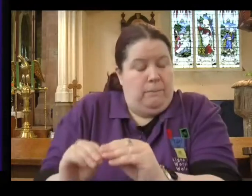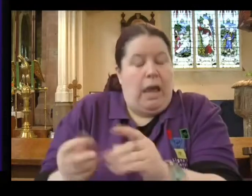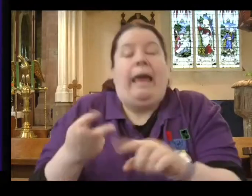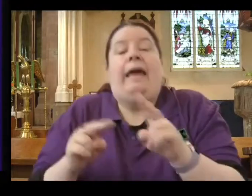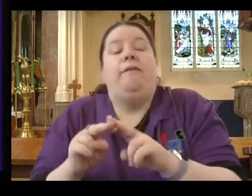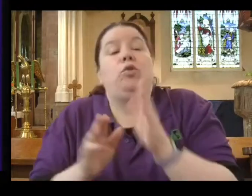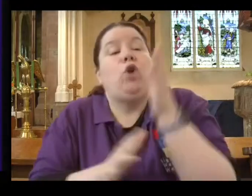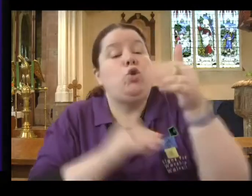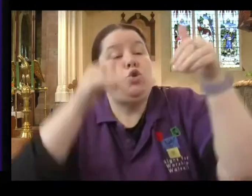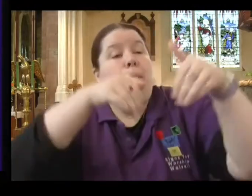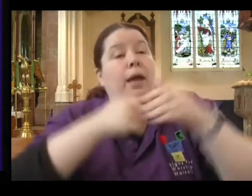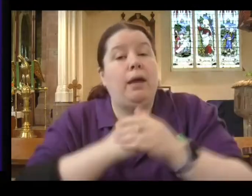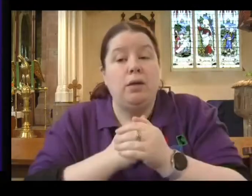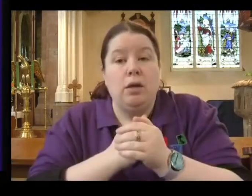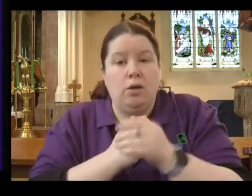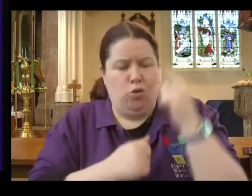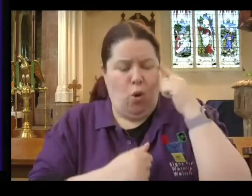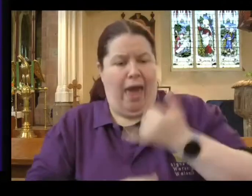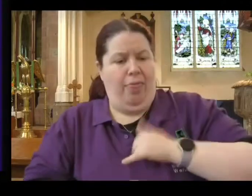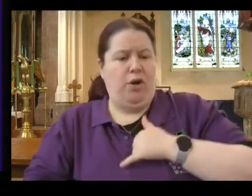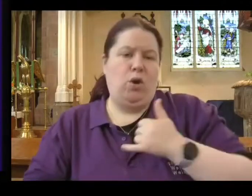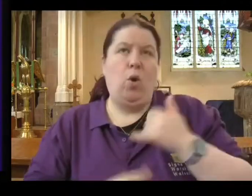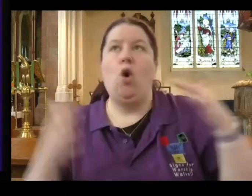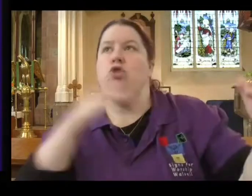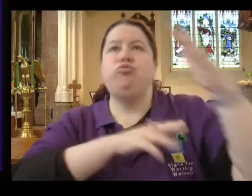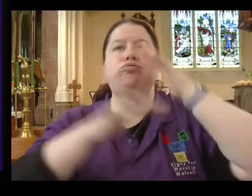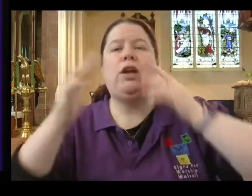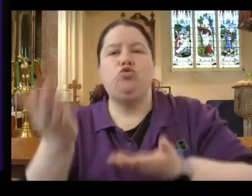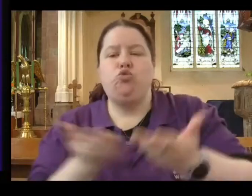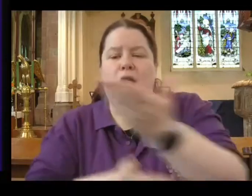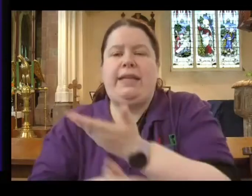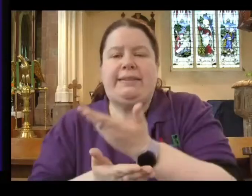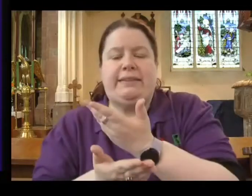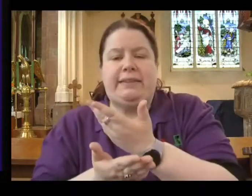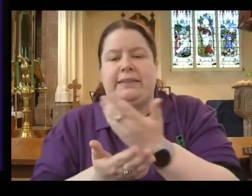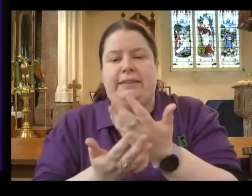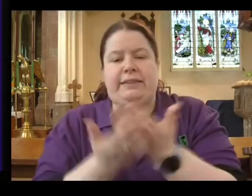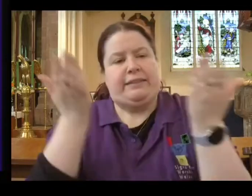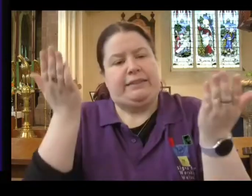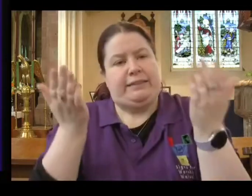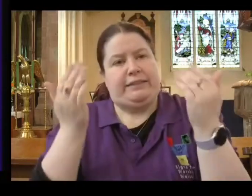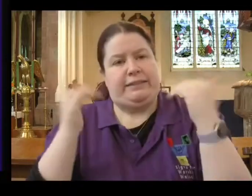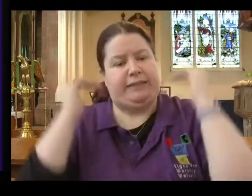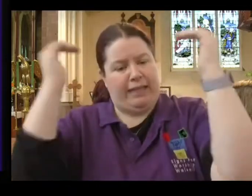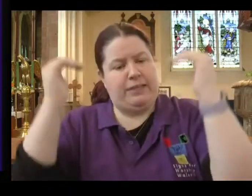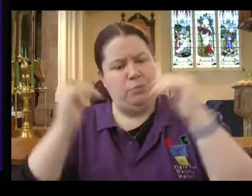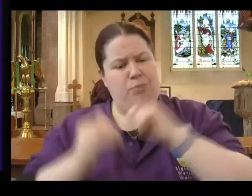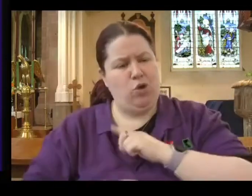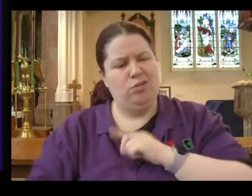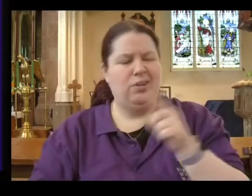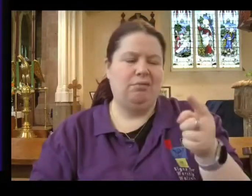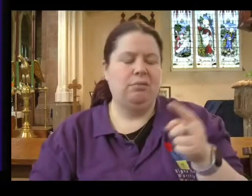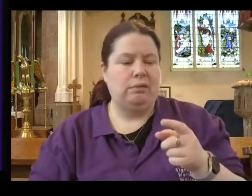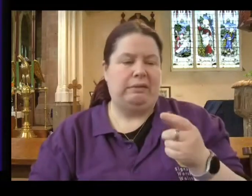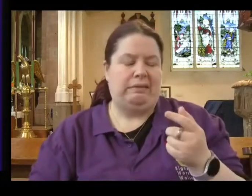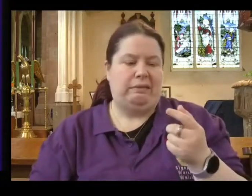you're compromising ethical standards and environment and trade standards because actually the air products are a little bit more expensive and you can save a